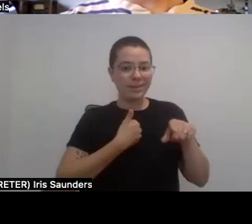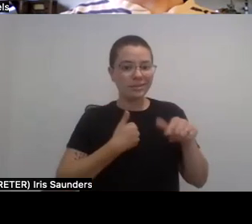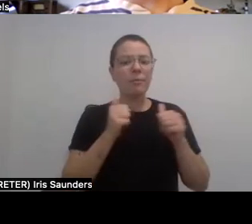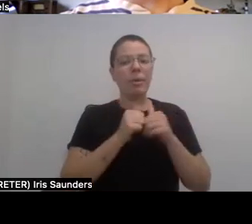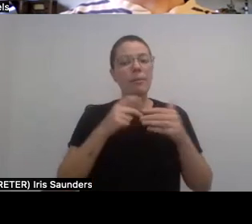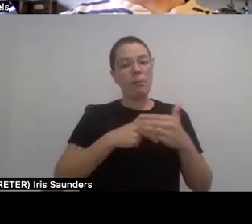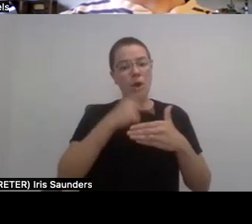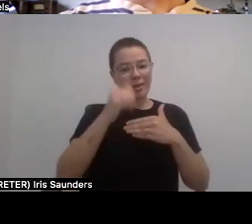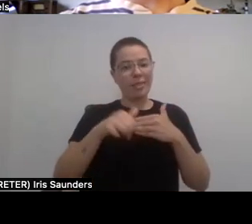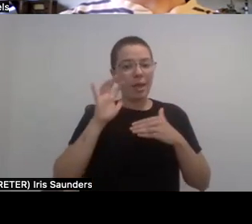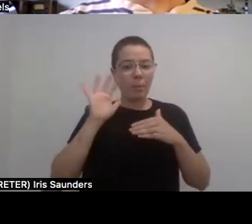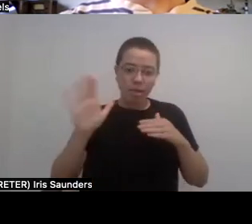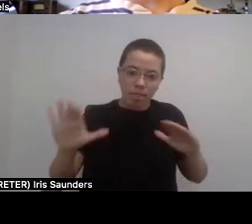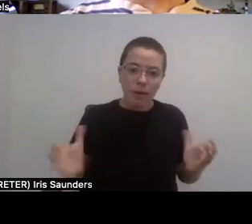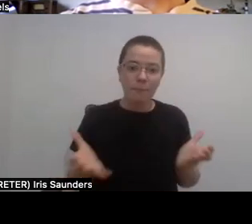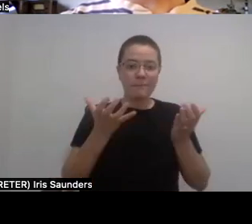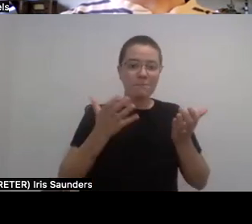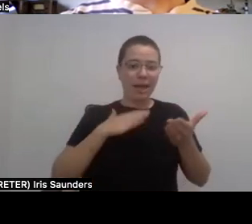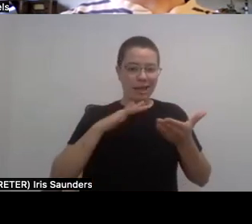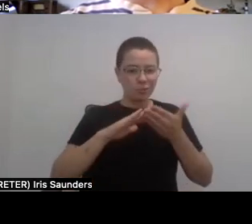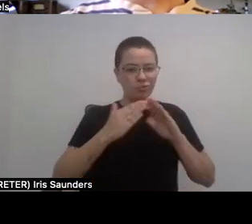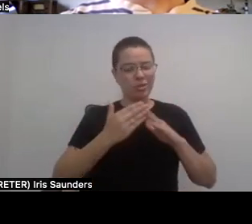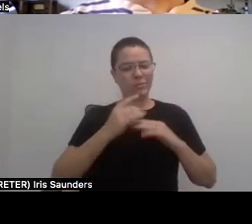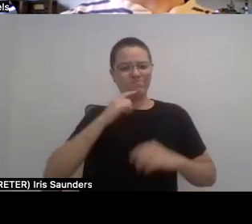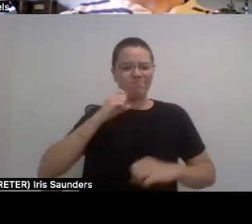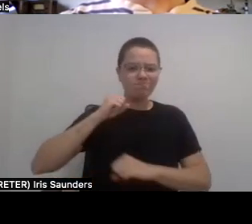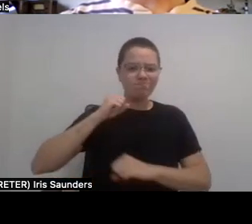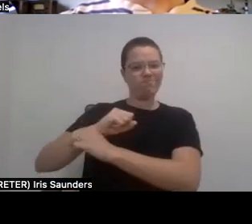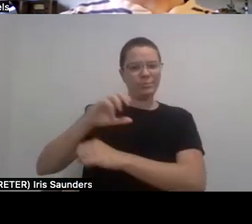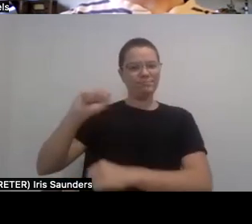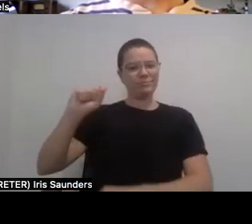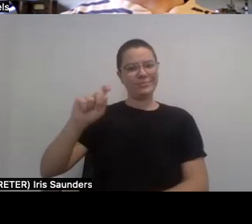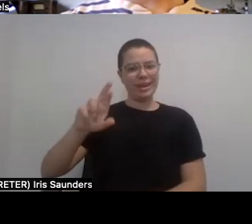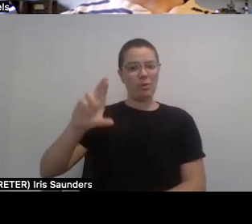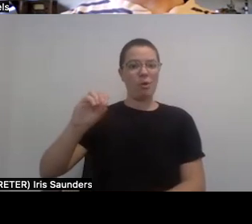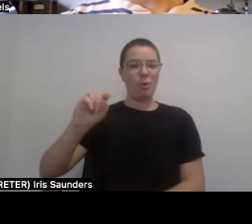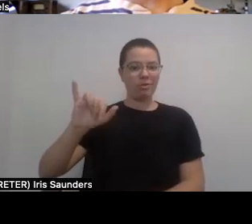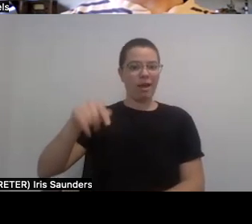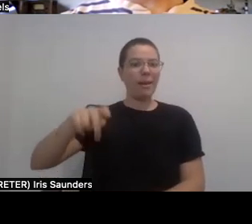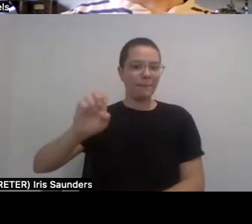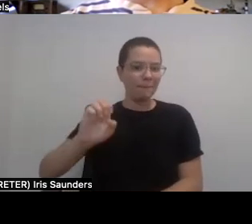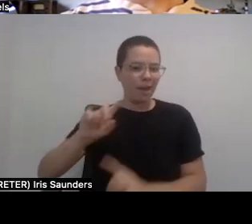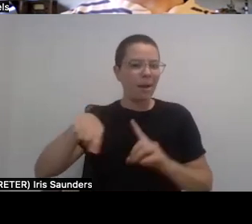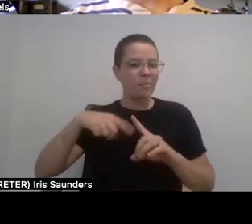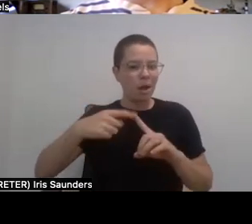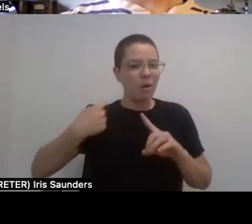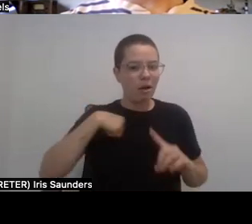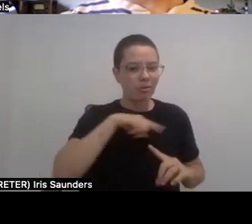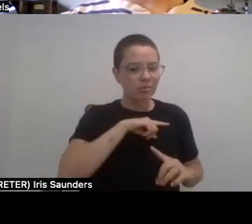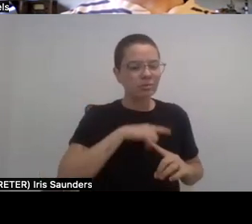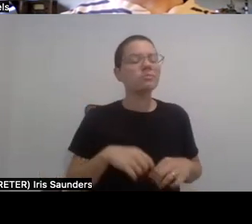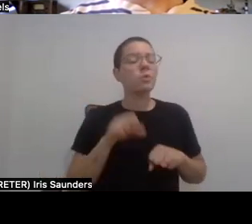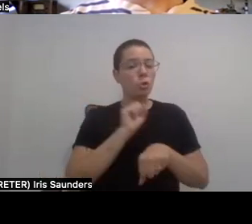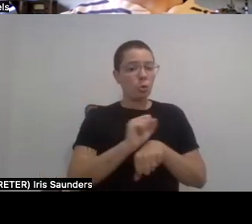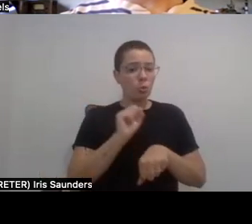and kind of go against those stereotypes and misconceptions about us. And so the work that I try to